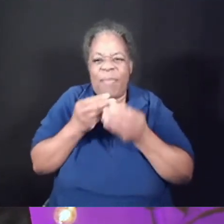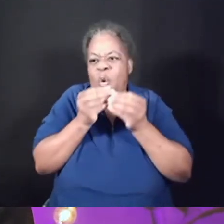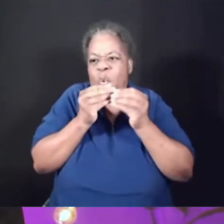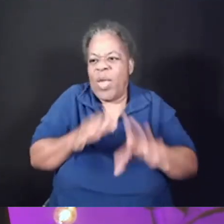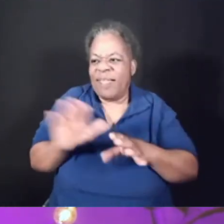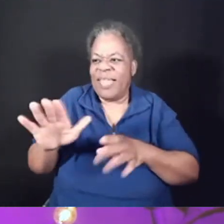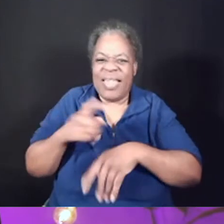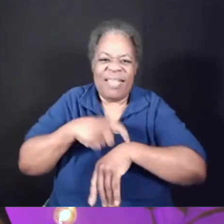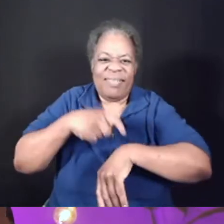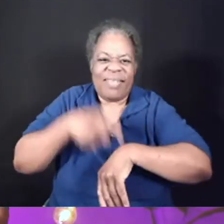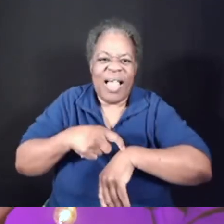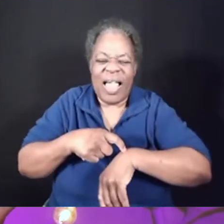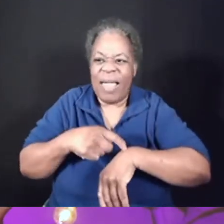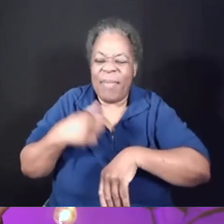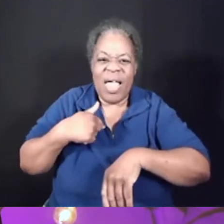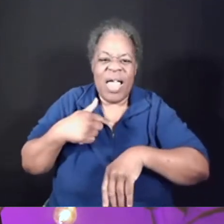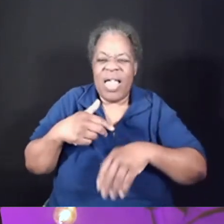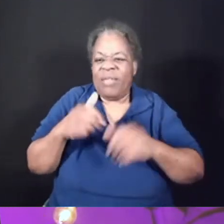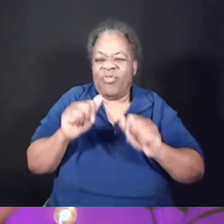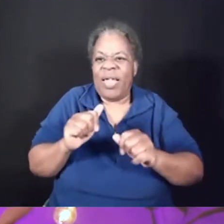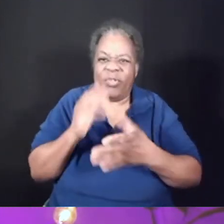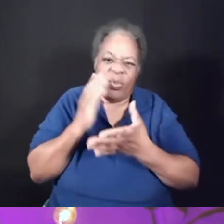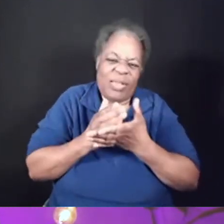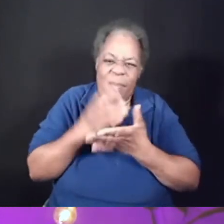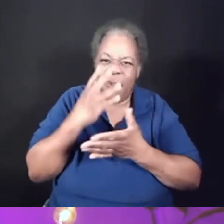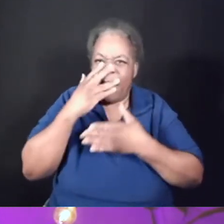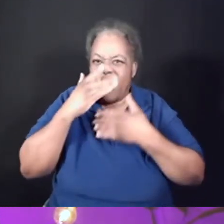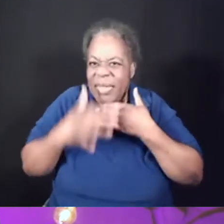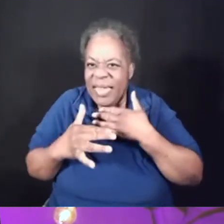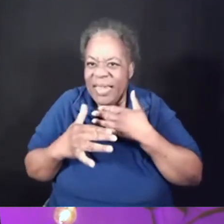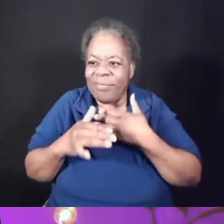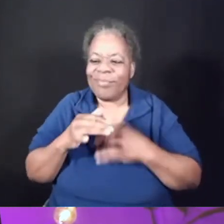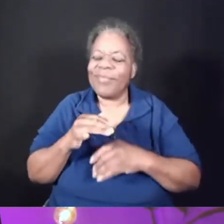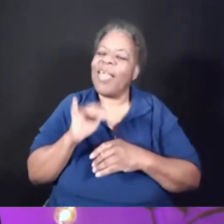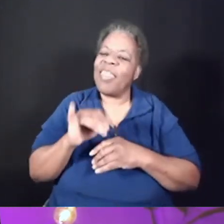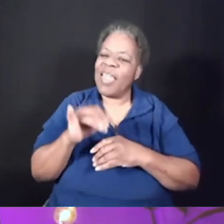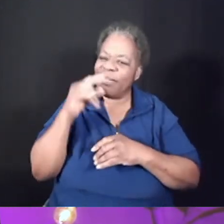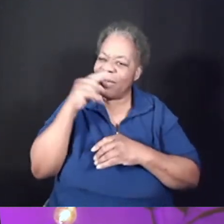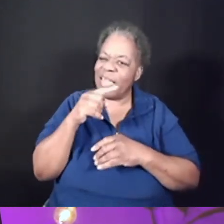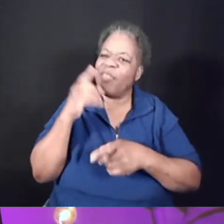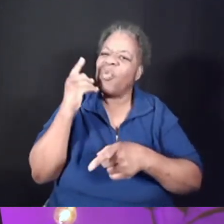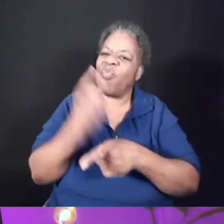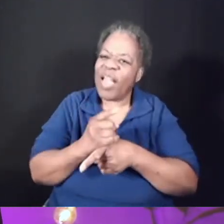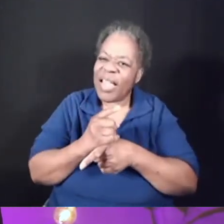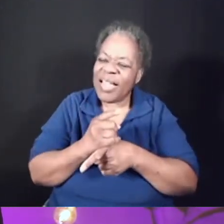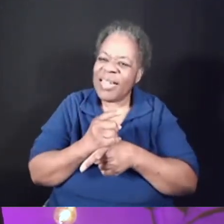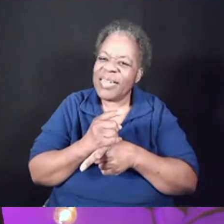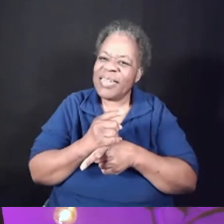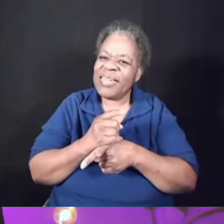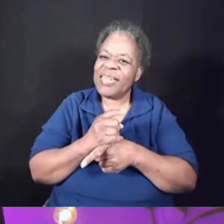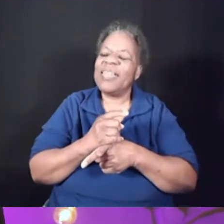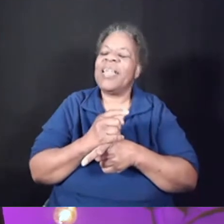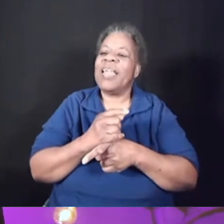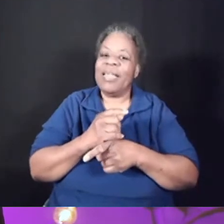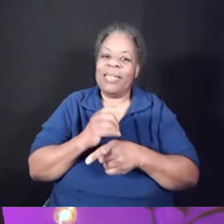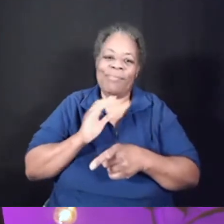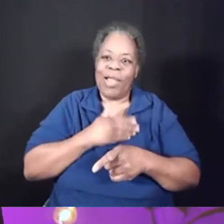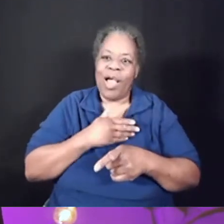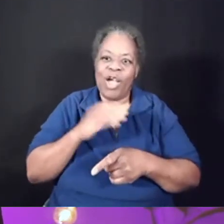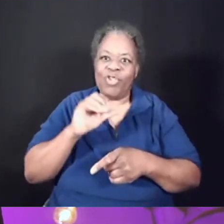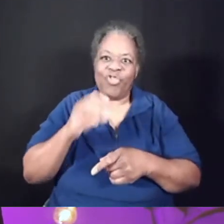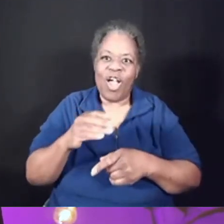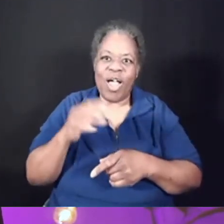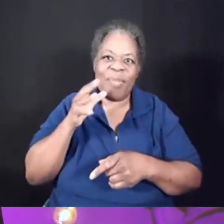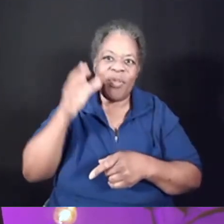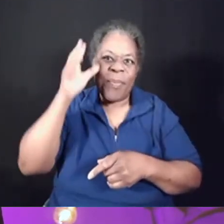bleeding. But this is kids, right? They're developmentally self-centered. And one of our jobs as parents is to help them